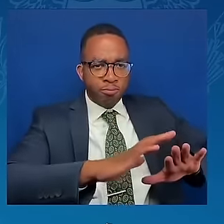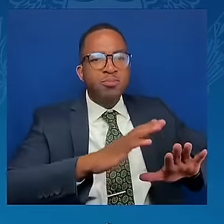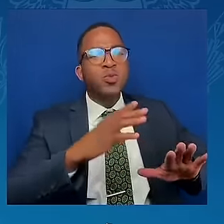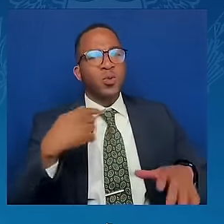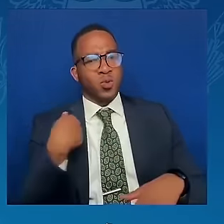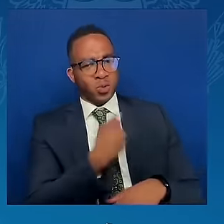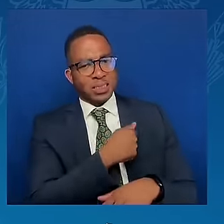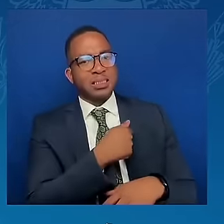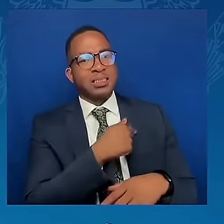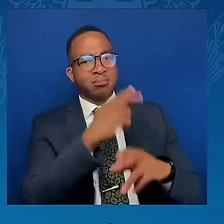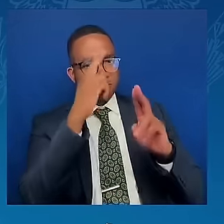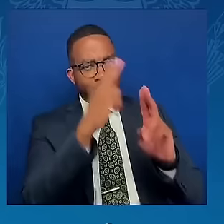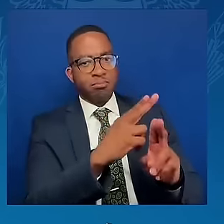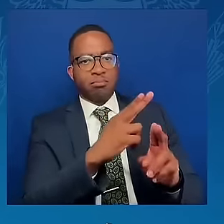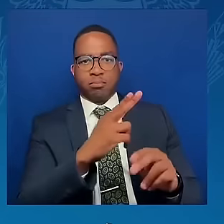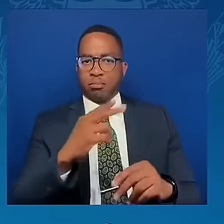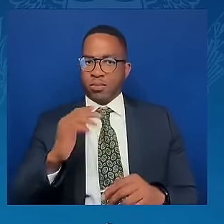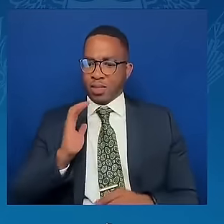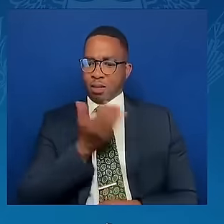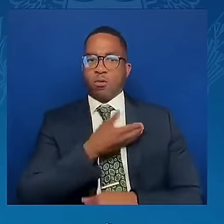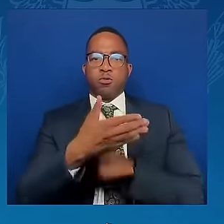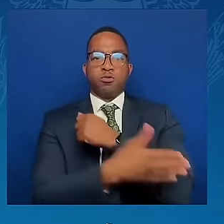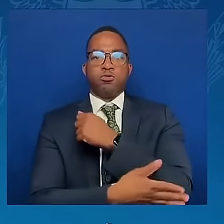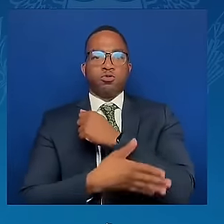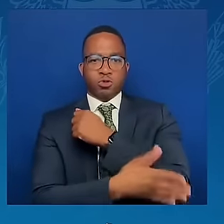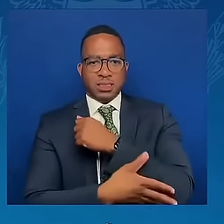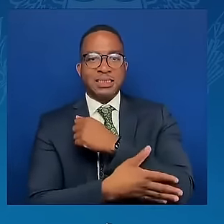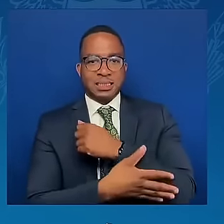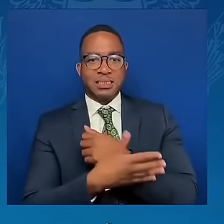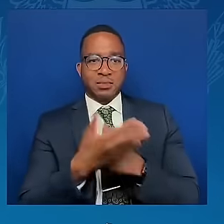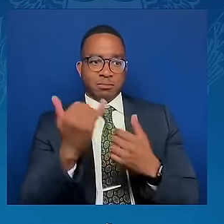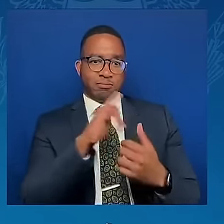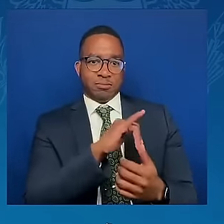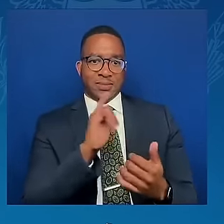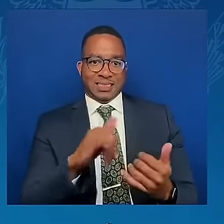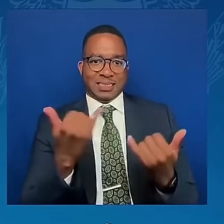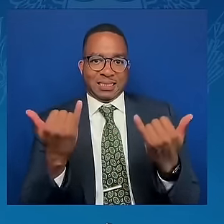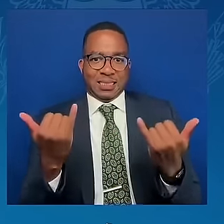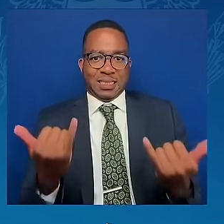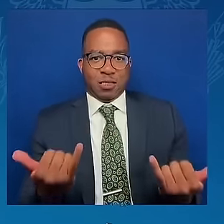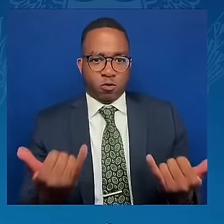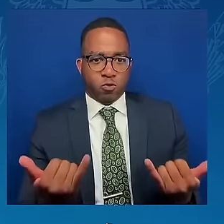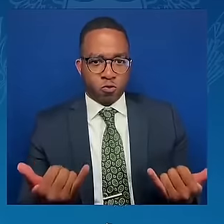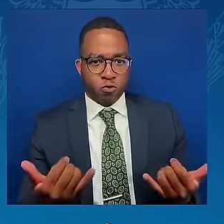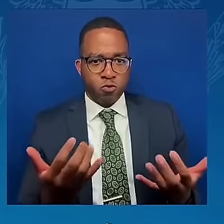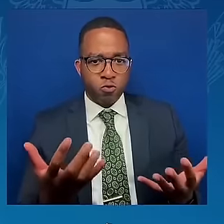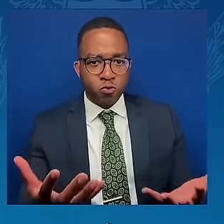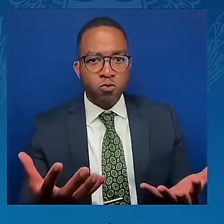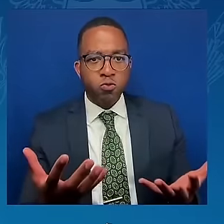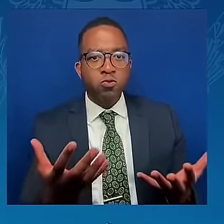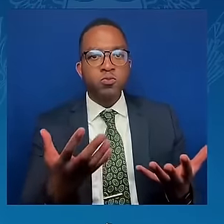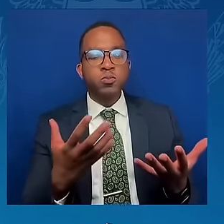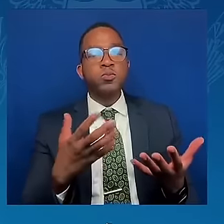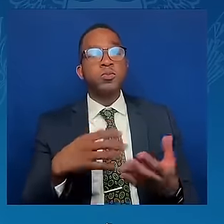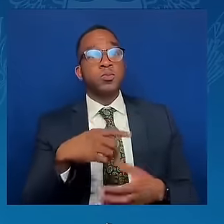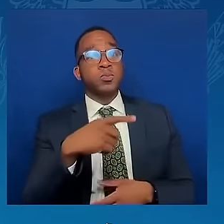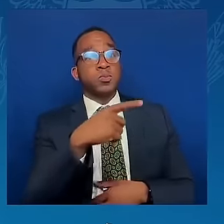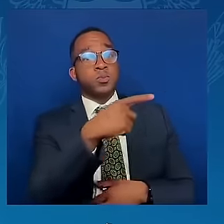And history teaches us the quest for peace is fraught with challenges.